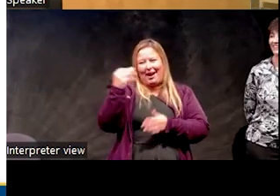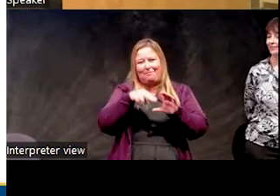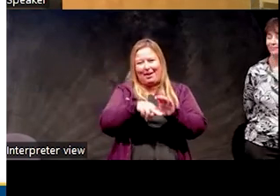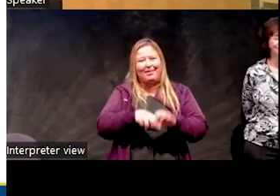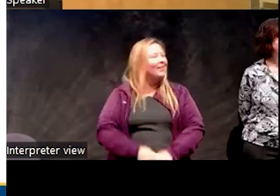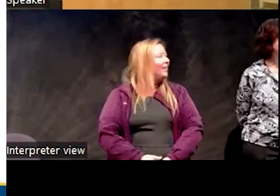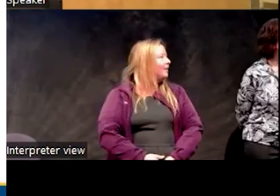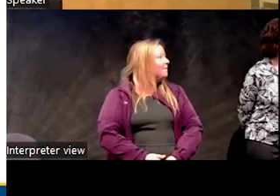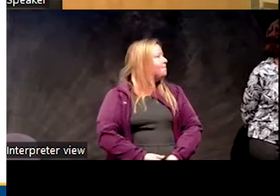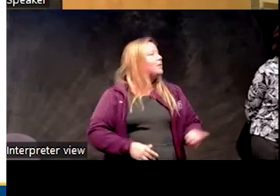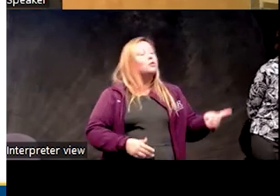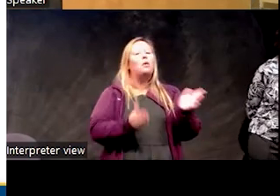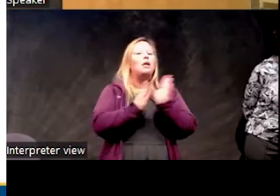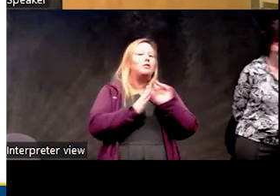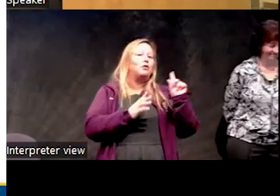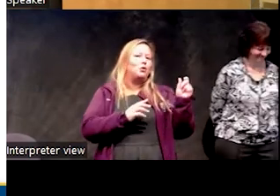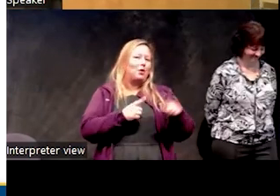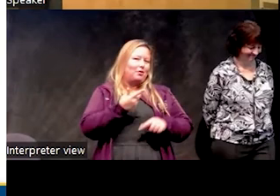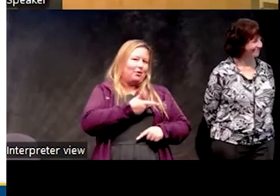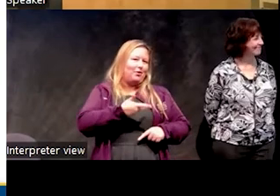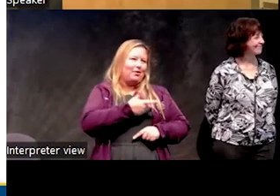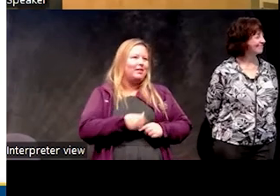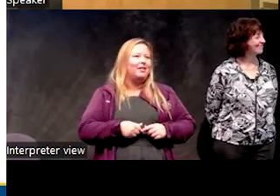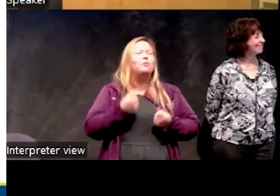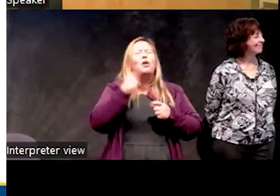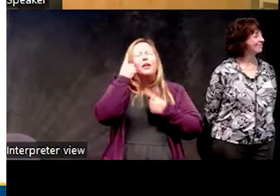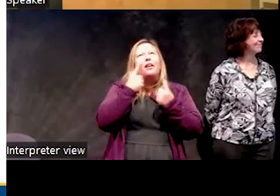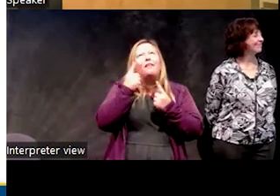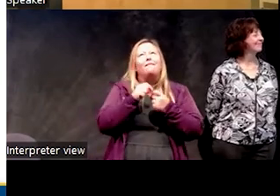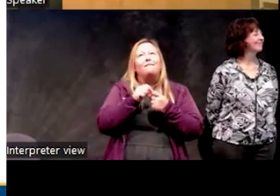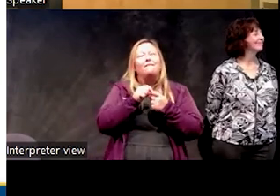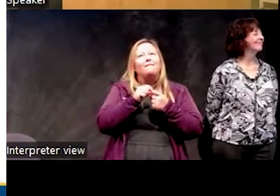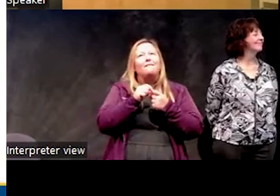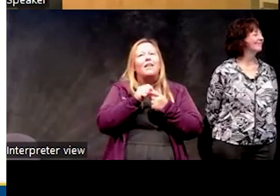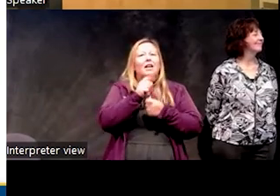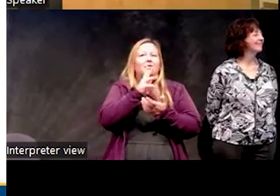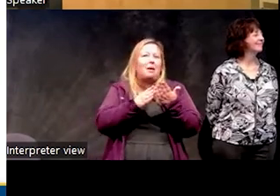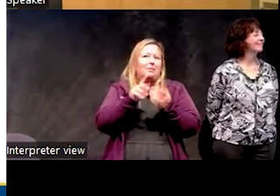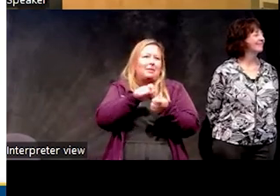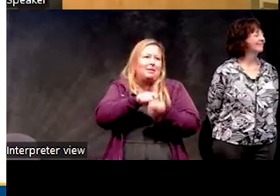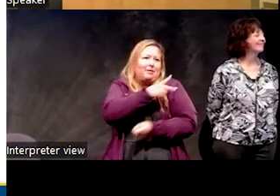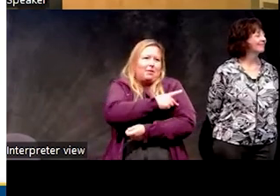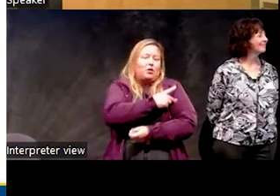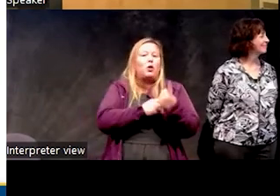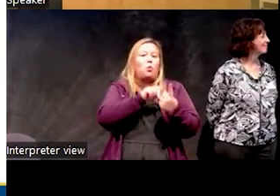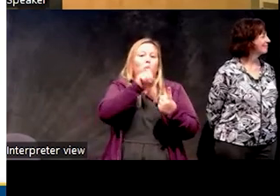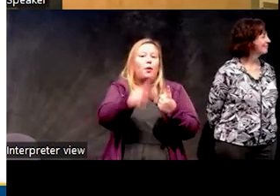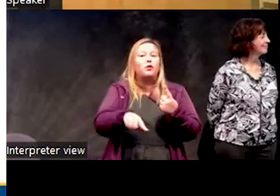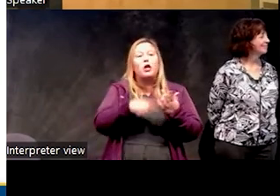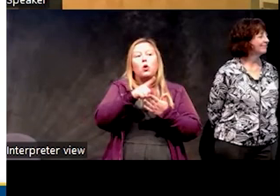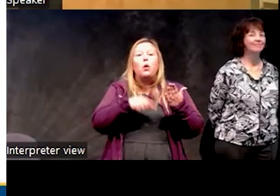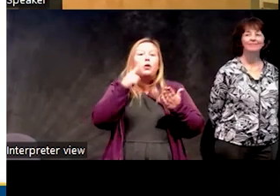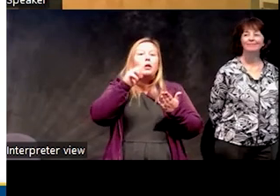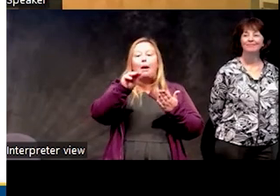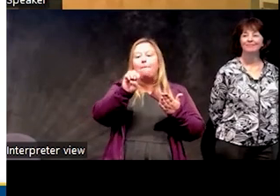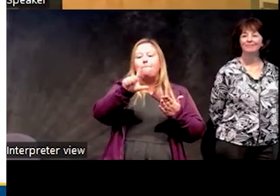So, I'll ask a question for us, um, and I'm trying to think of, uh, patients that you all might see. So, one question is, hey, what do you guys think about